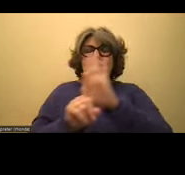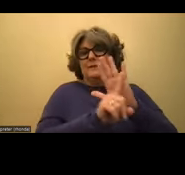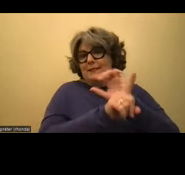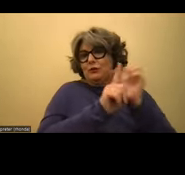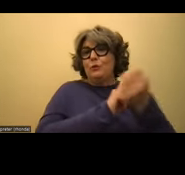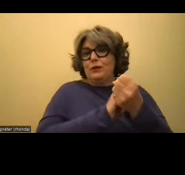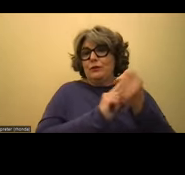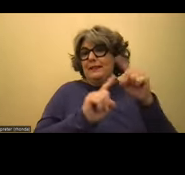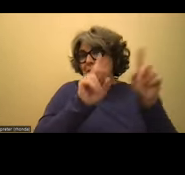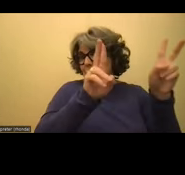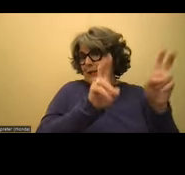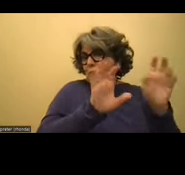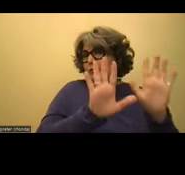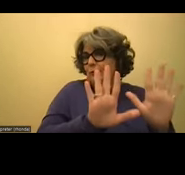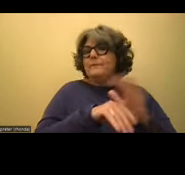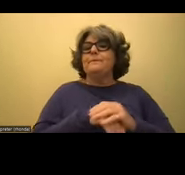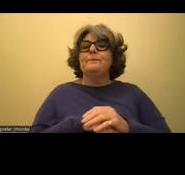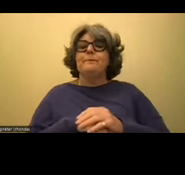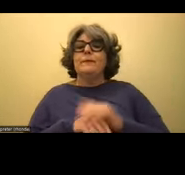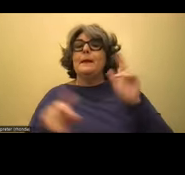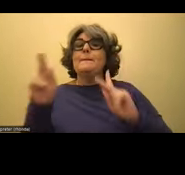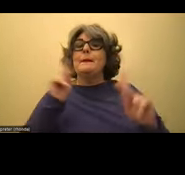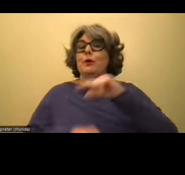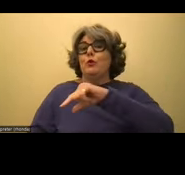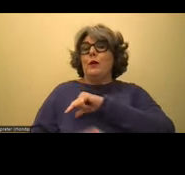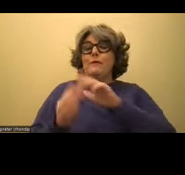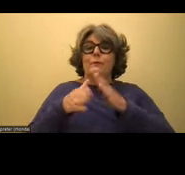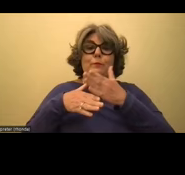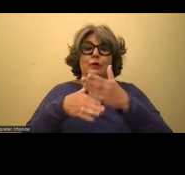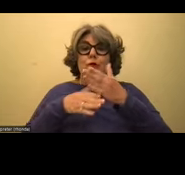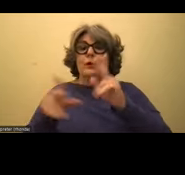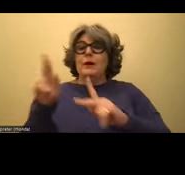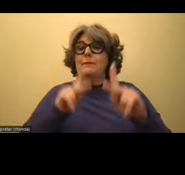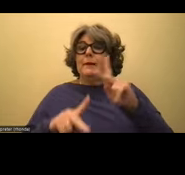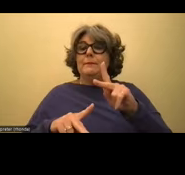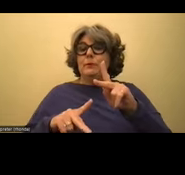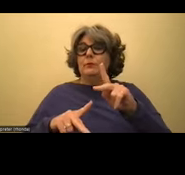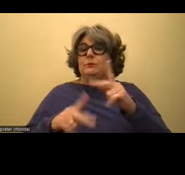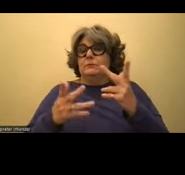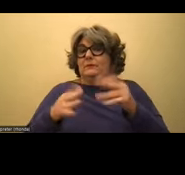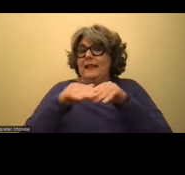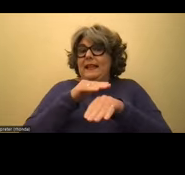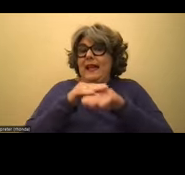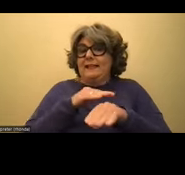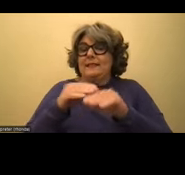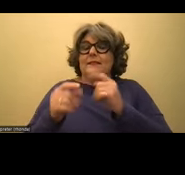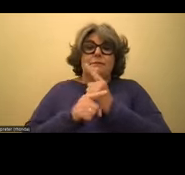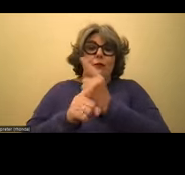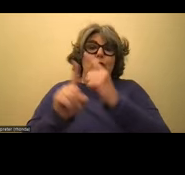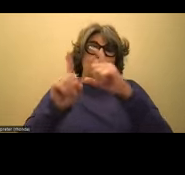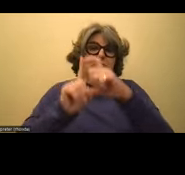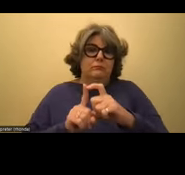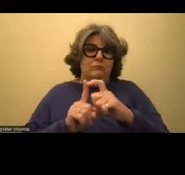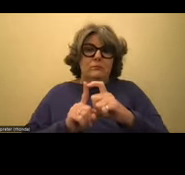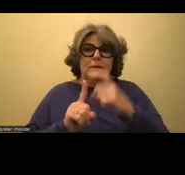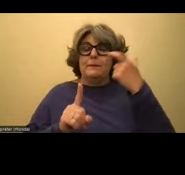and a different issue we want to address. The people who qualify for Bookshare are the people that cannot access that traditional text because